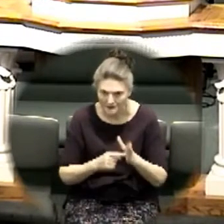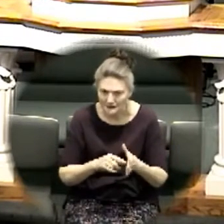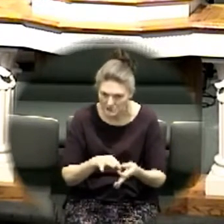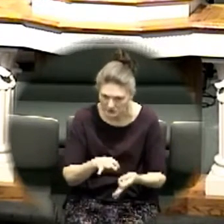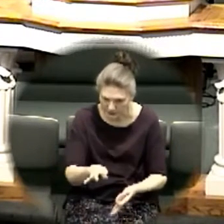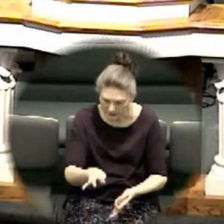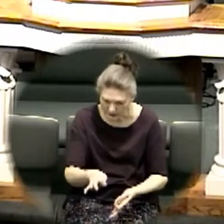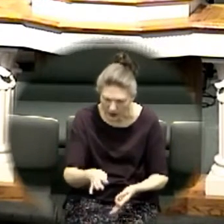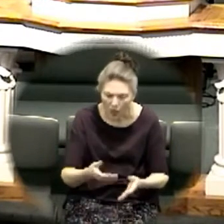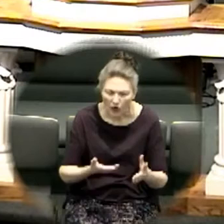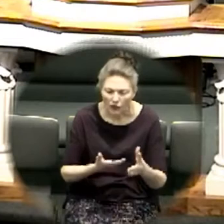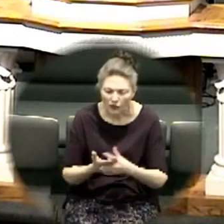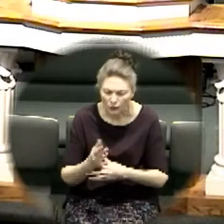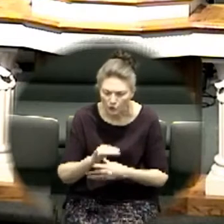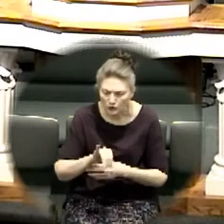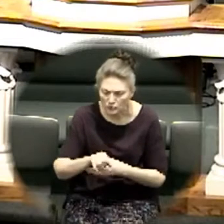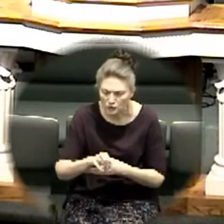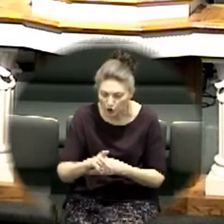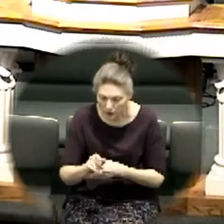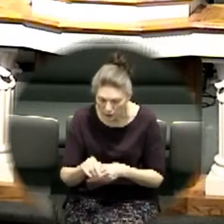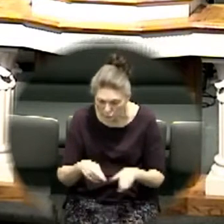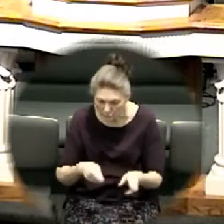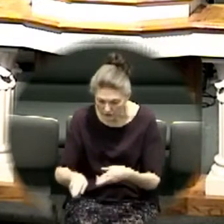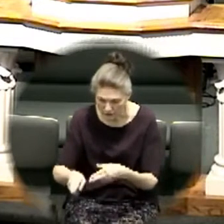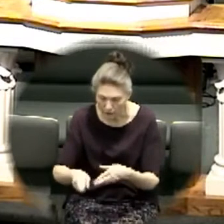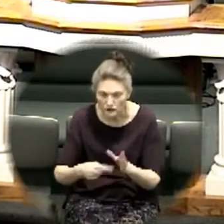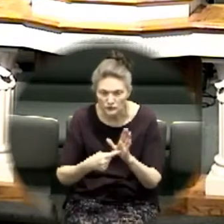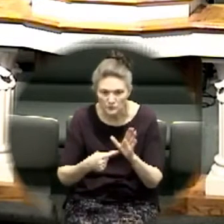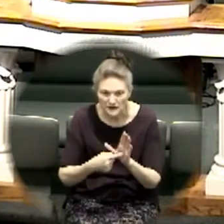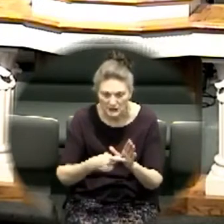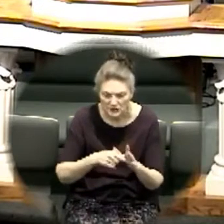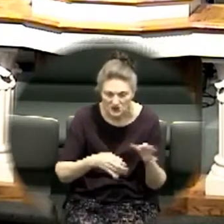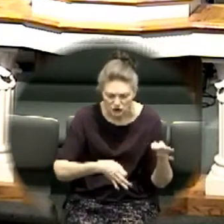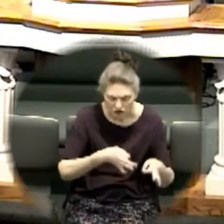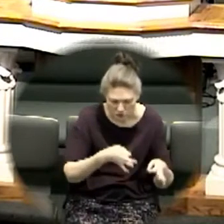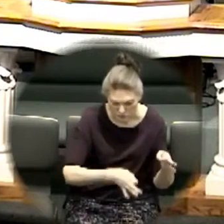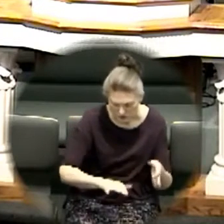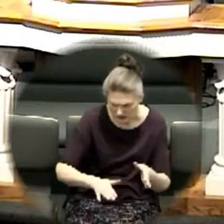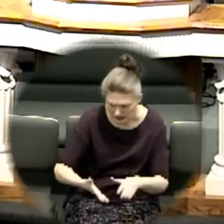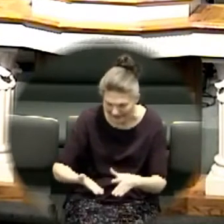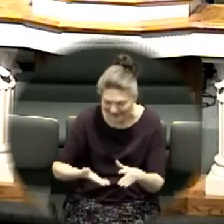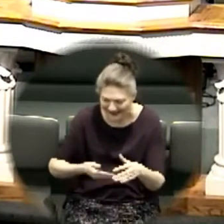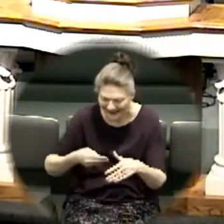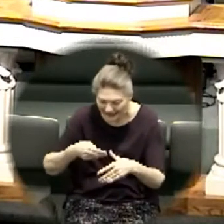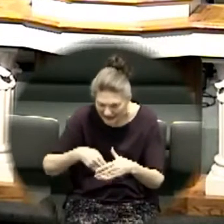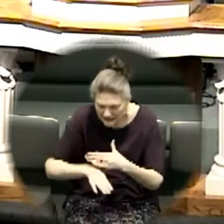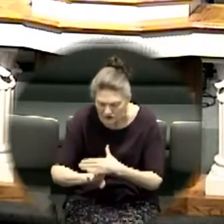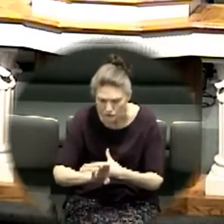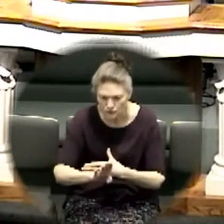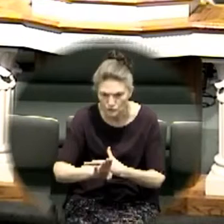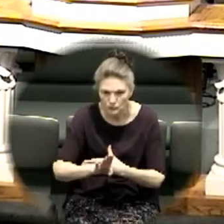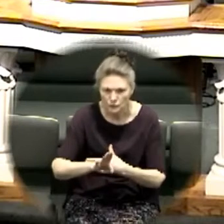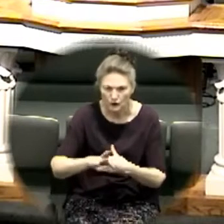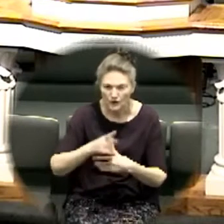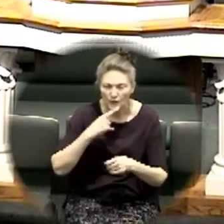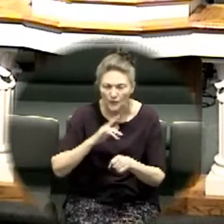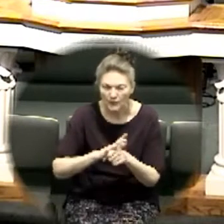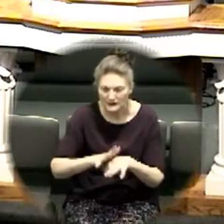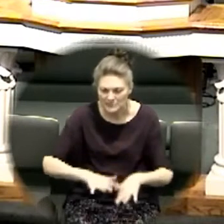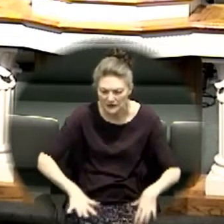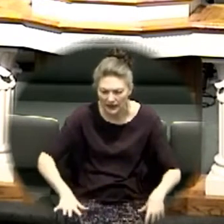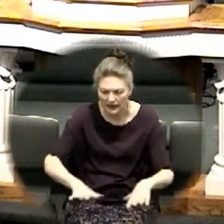into the promised land the law was in the ark the law